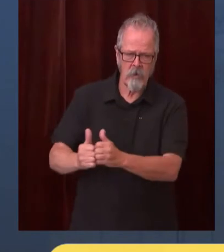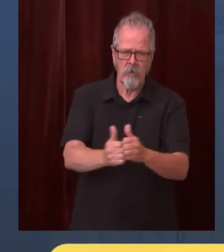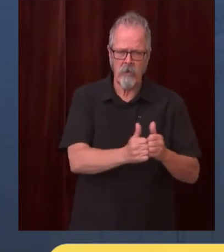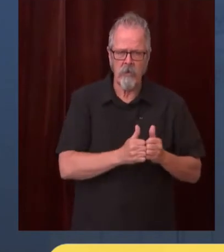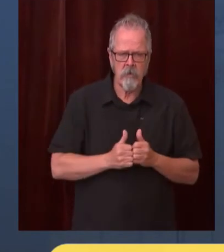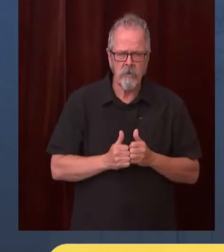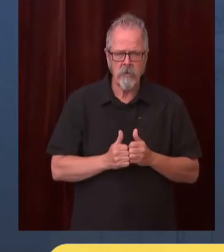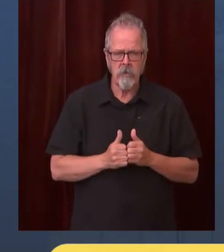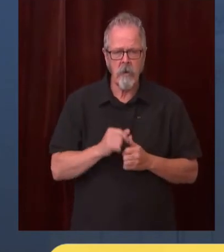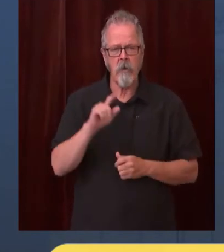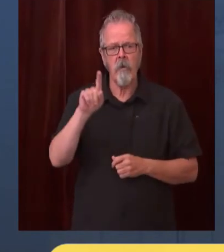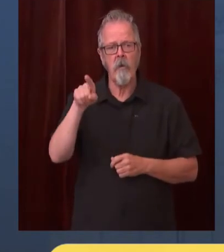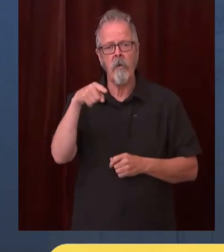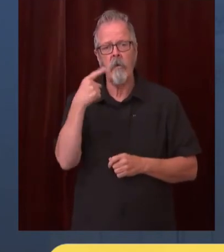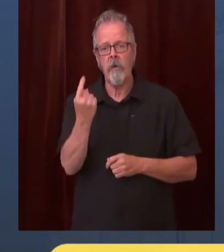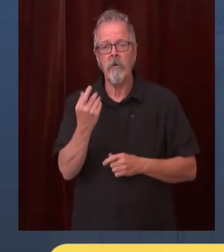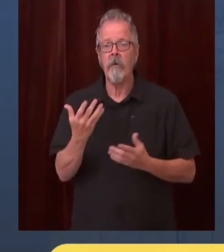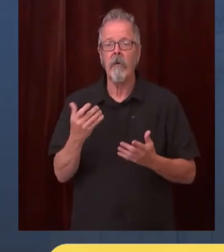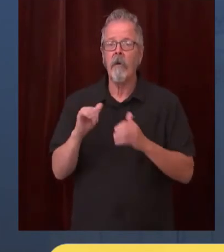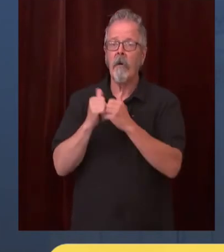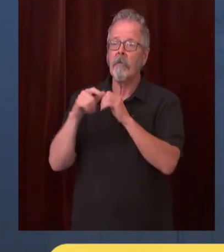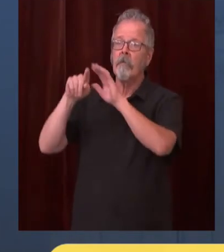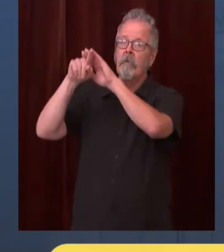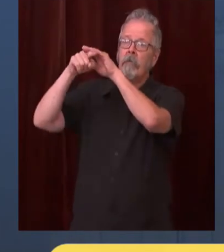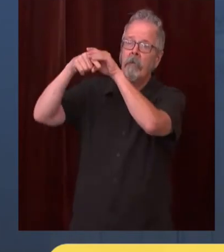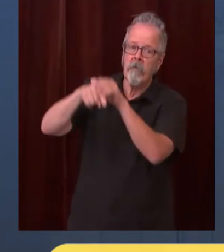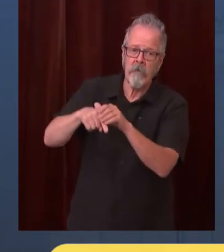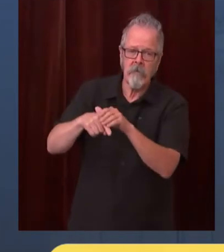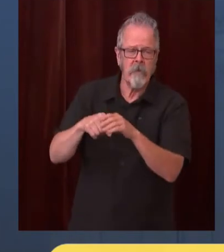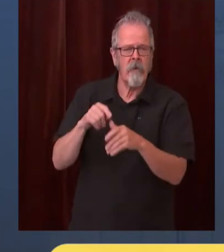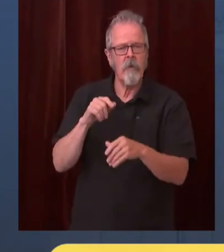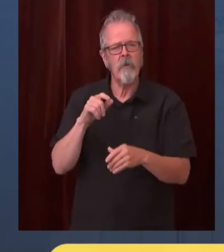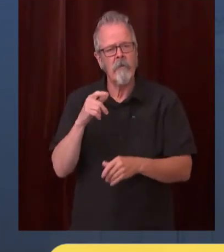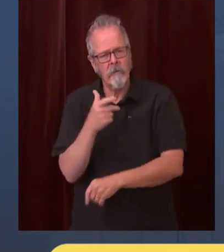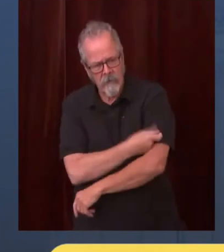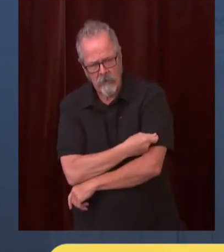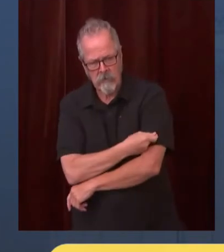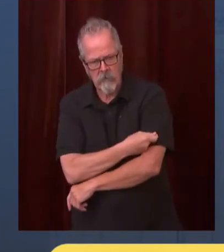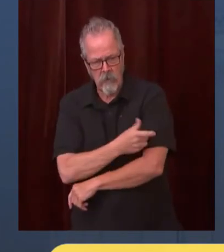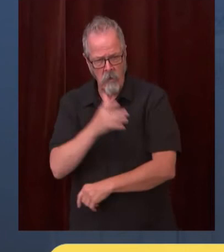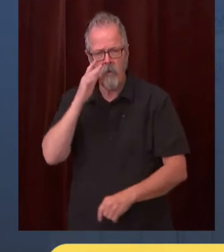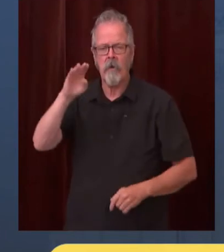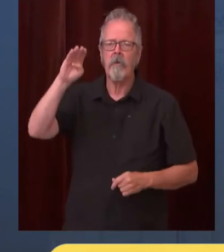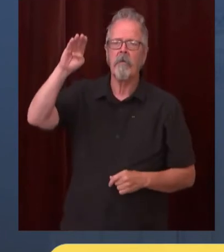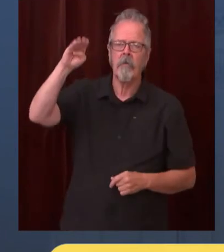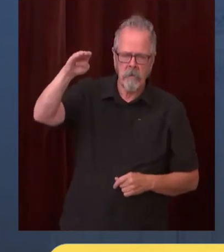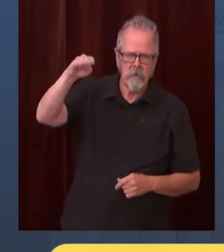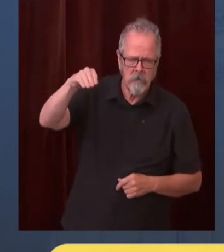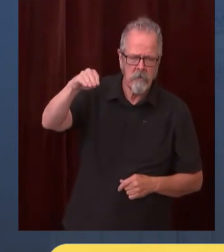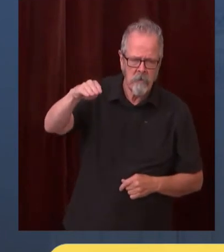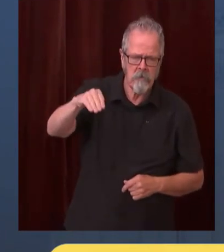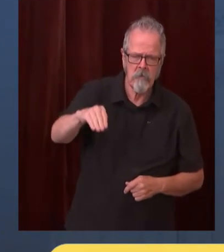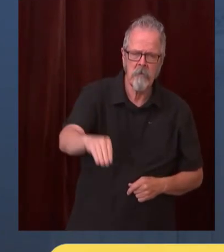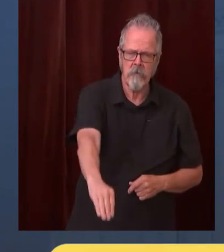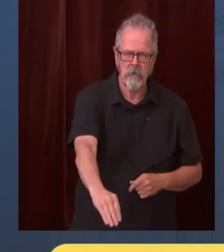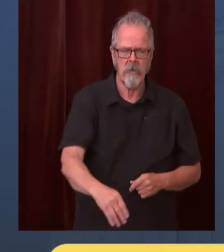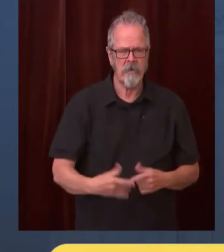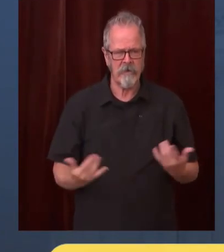forward in this regard because we need to i want to show you the epi curve where we are in on positive cases